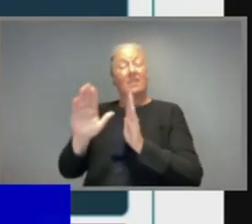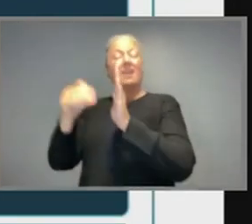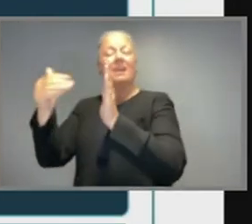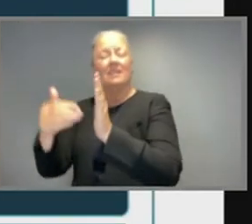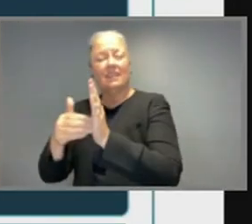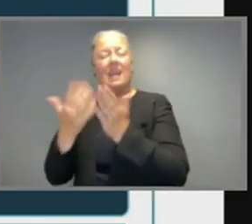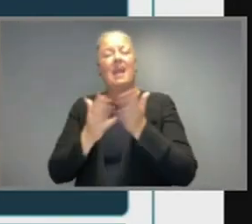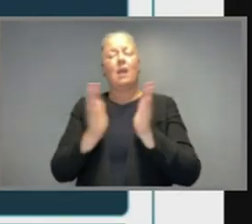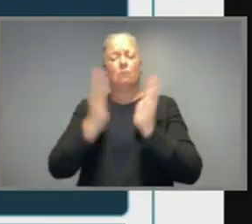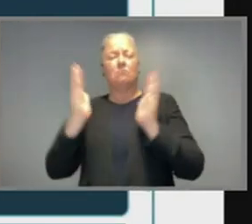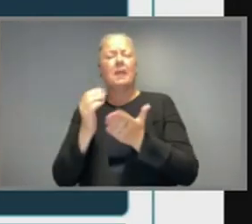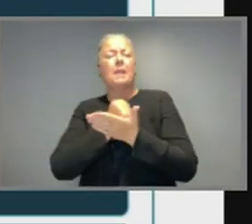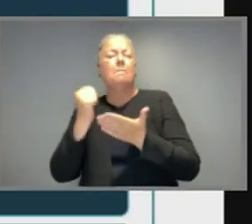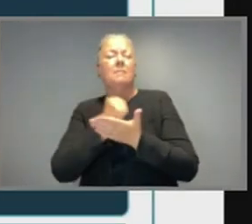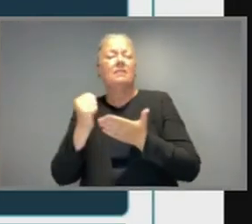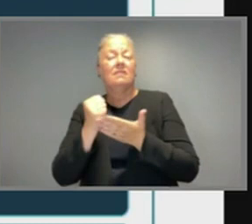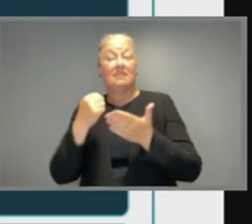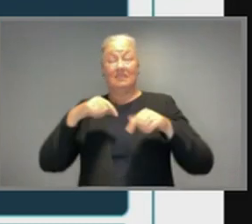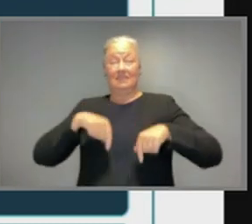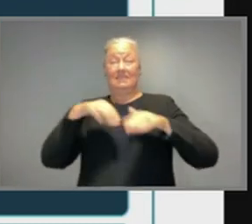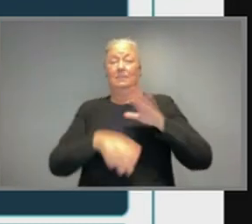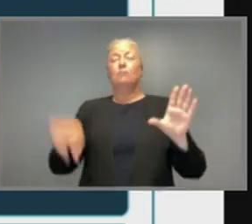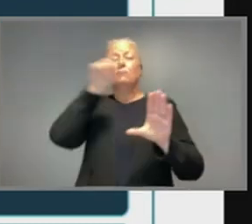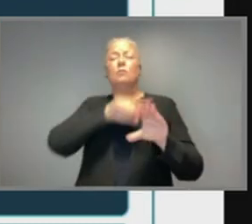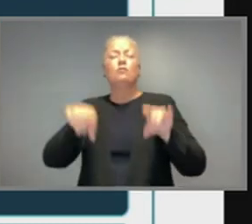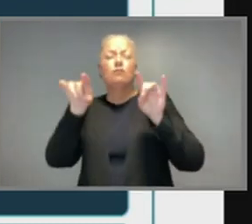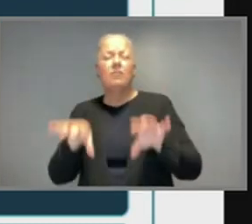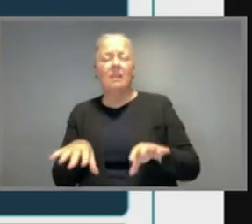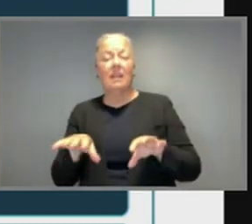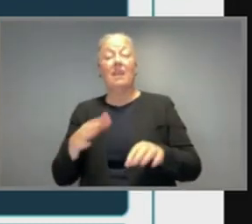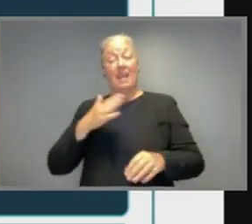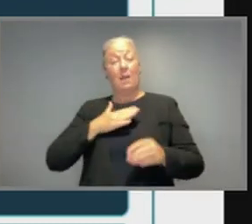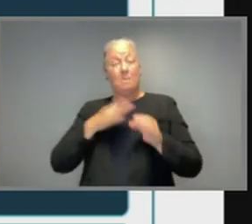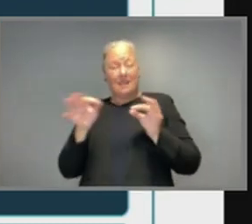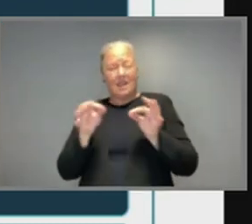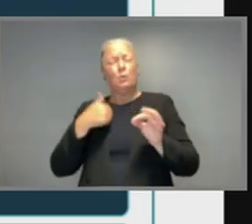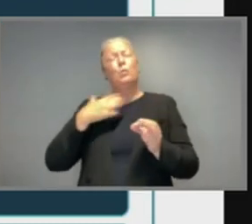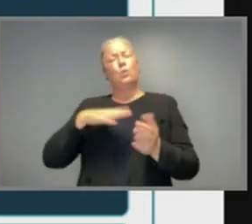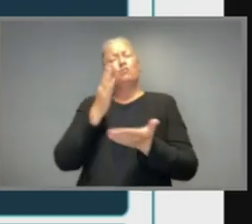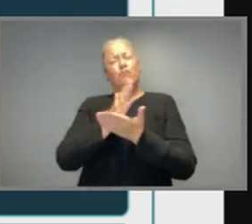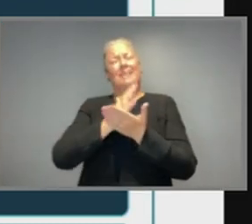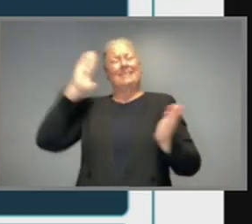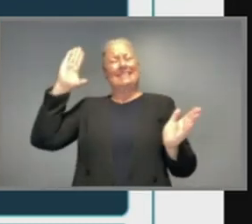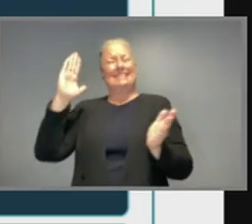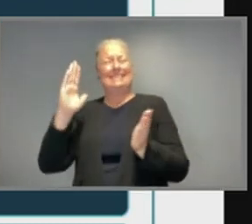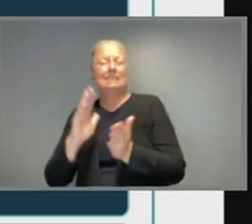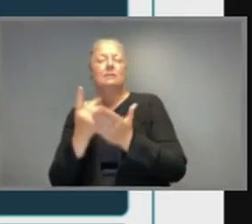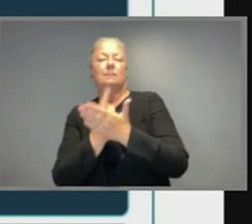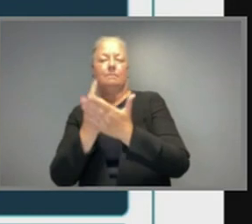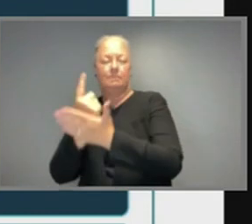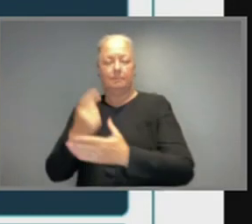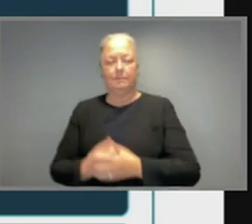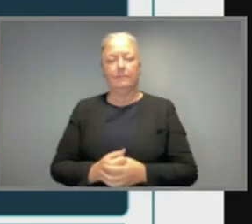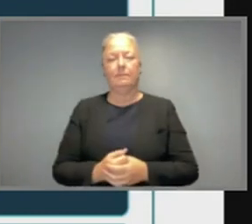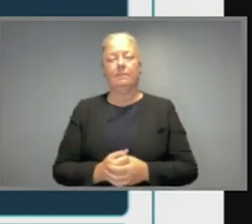point in the population strategy as a way of reducing those adverse outcomes. We bring to this the